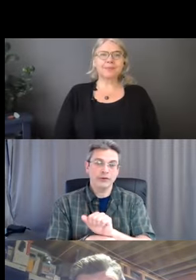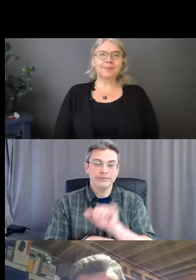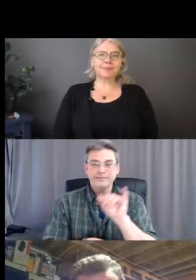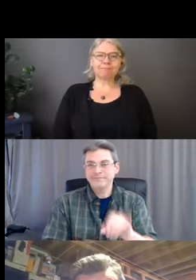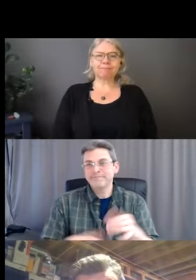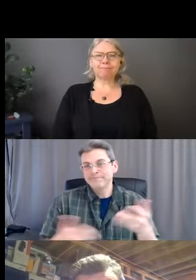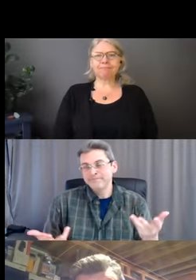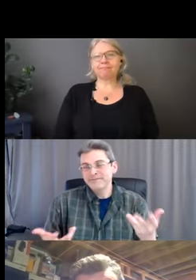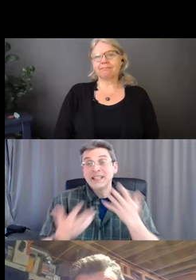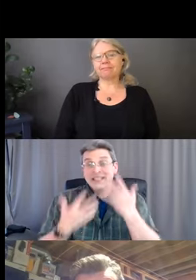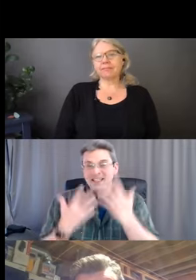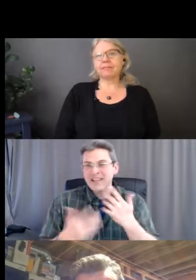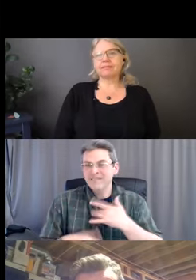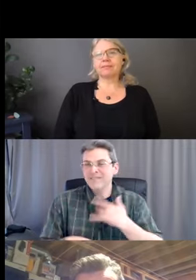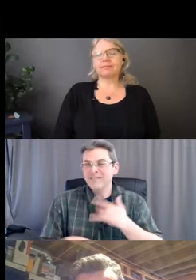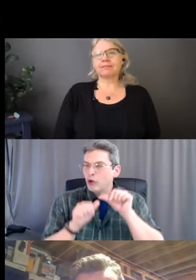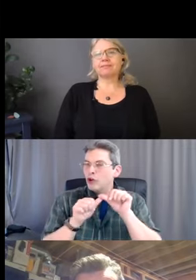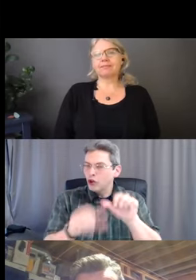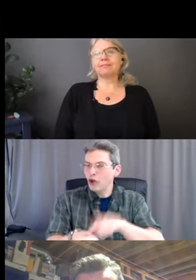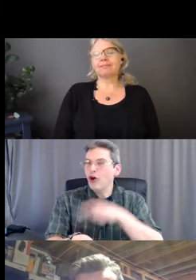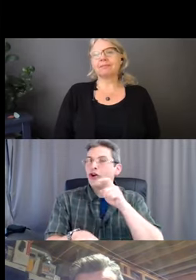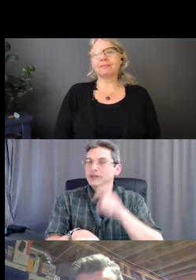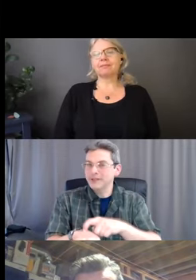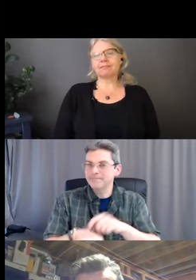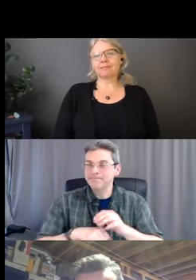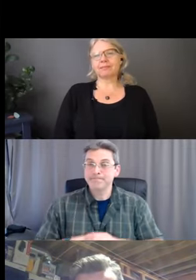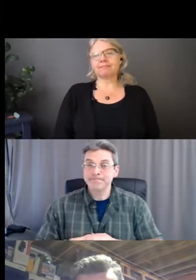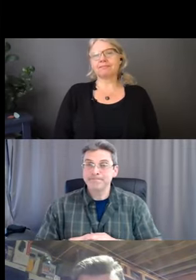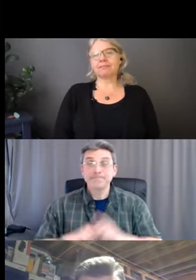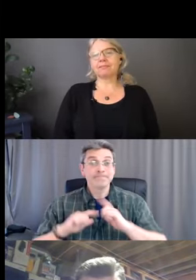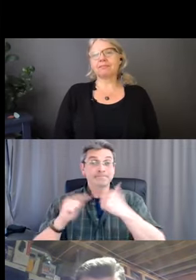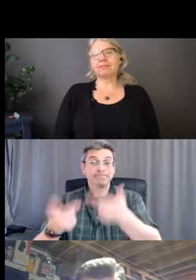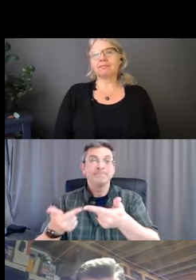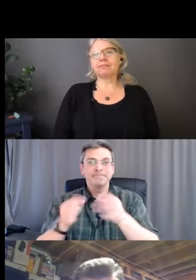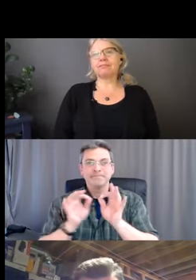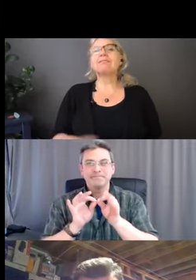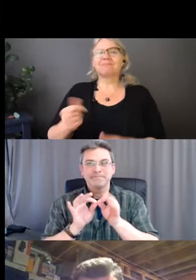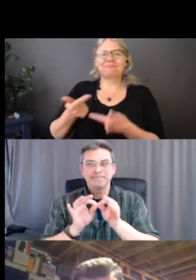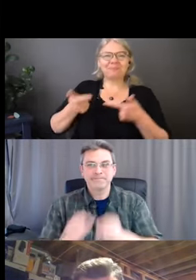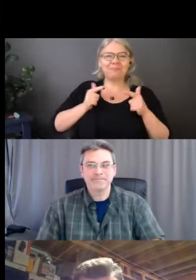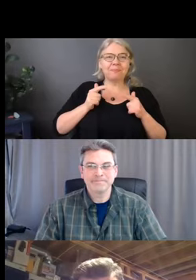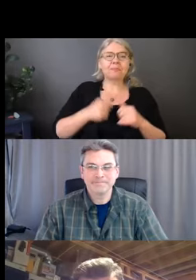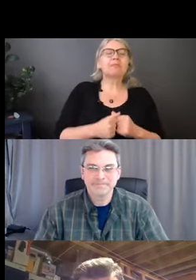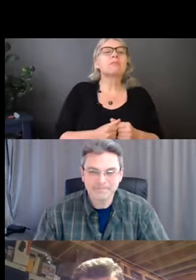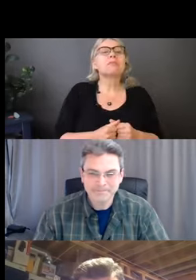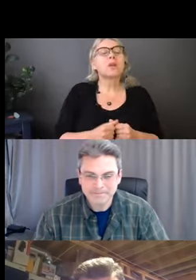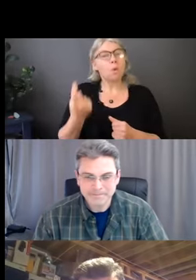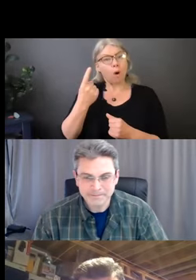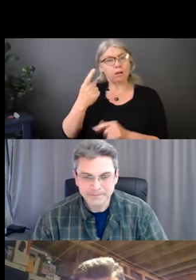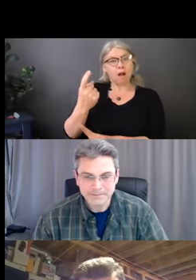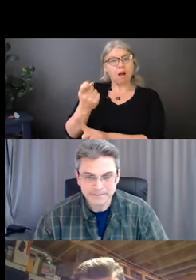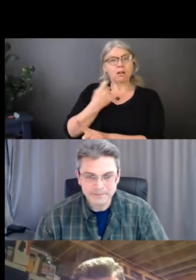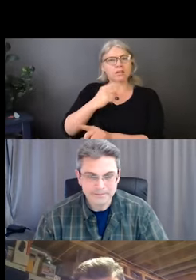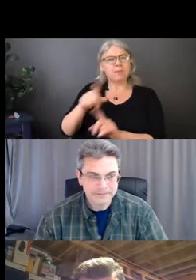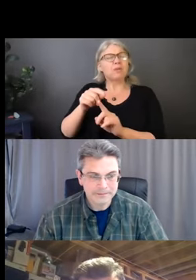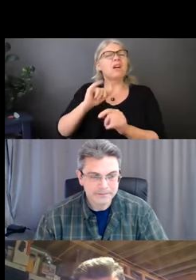Sadly. Thank you. So somebody asked about the P 100 type face